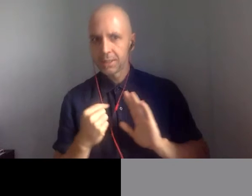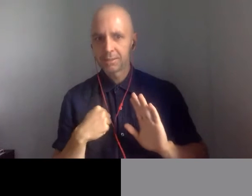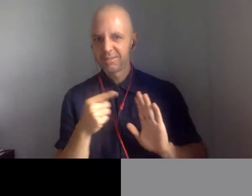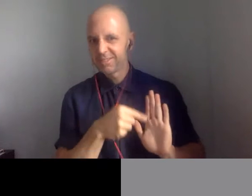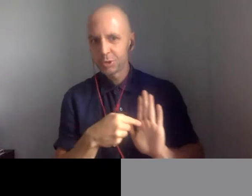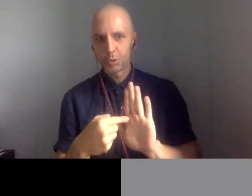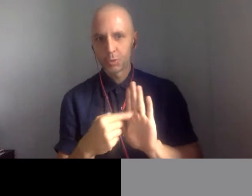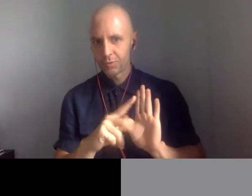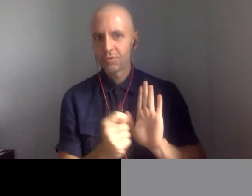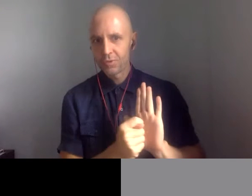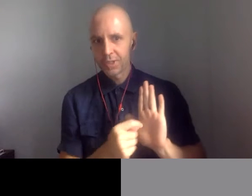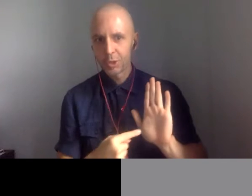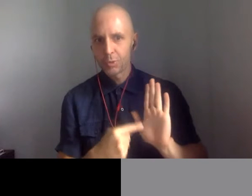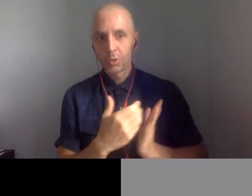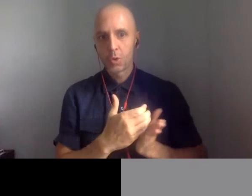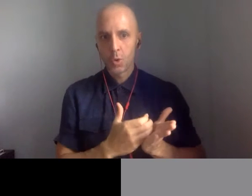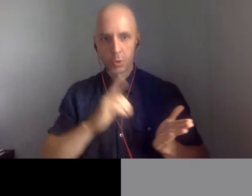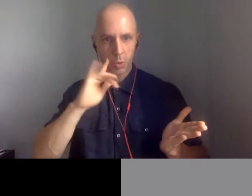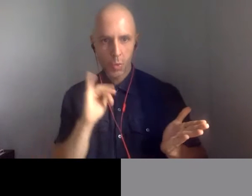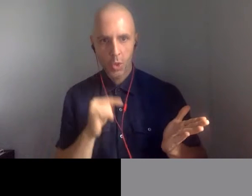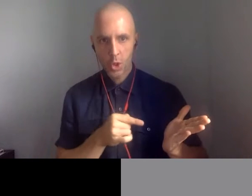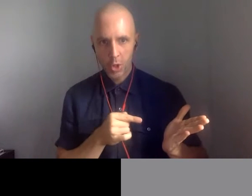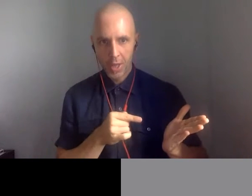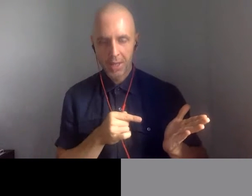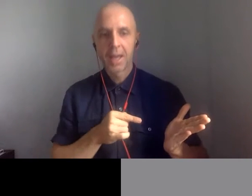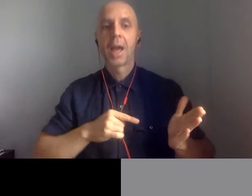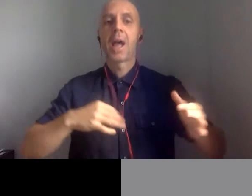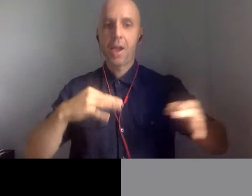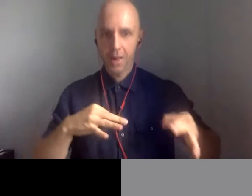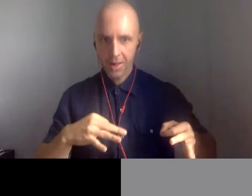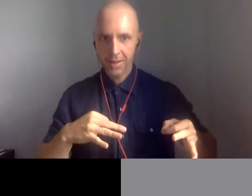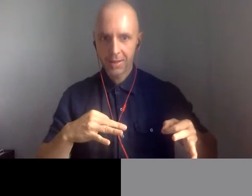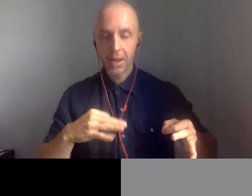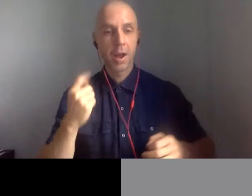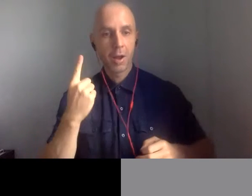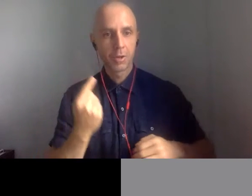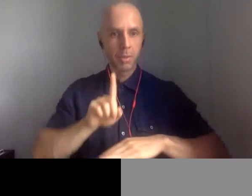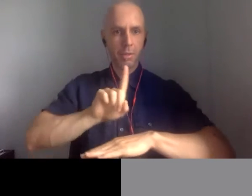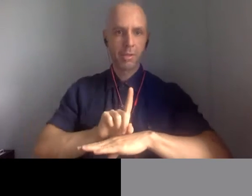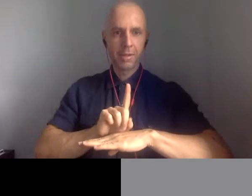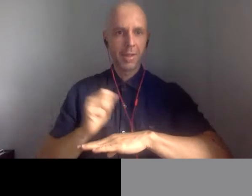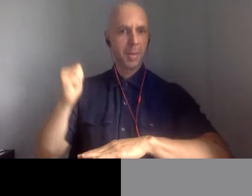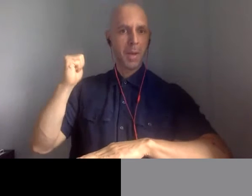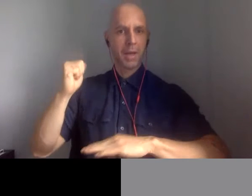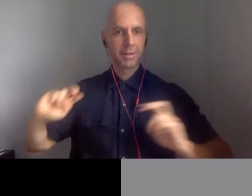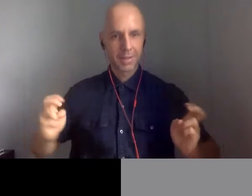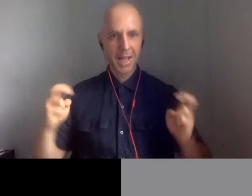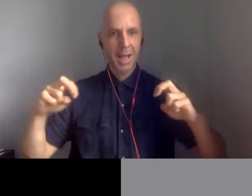concepts in front of our castle. So if I could take a second to introduce me